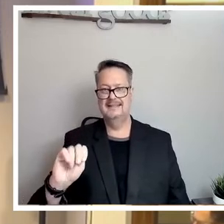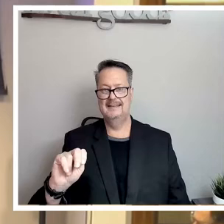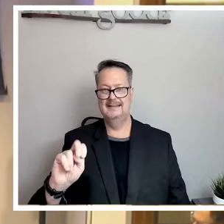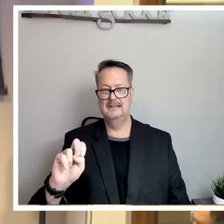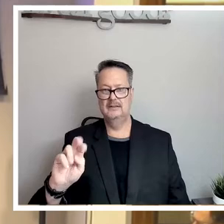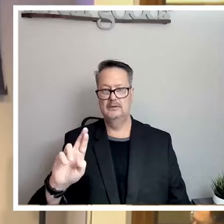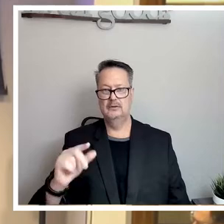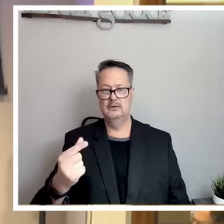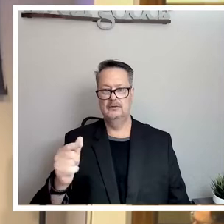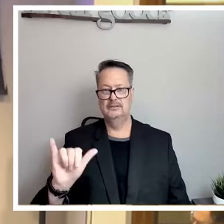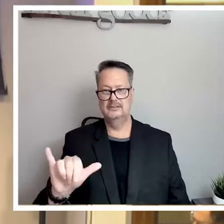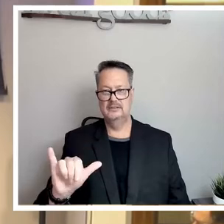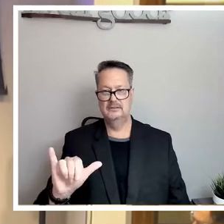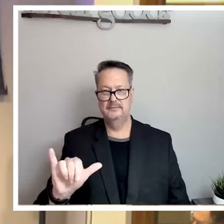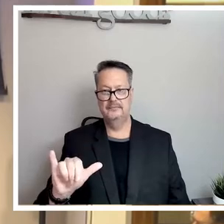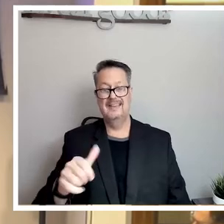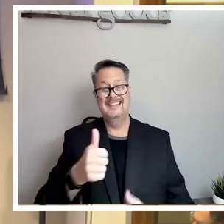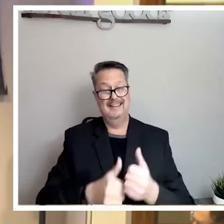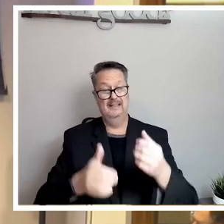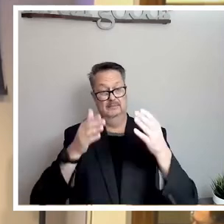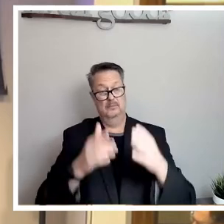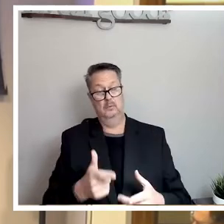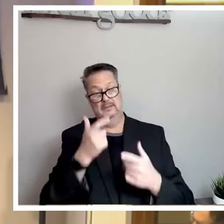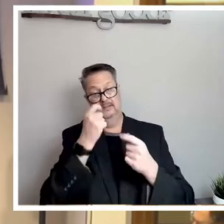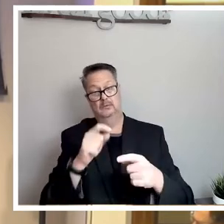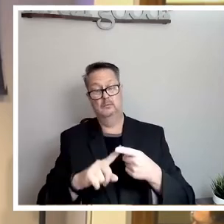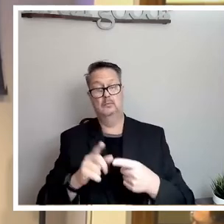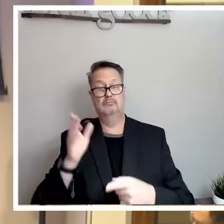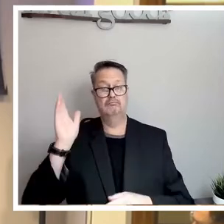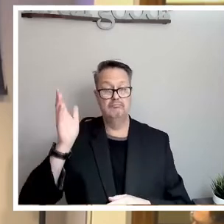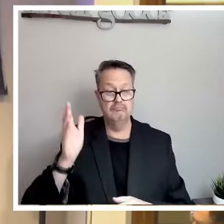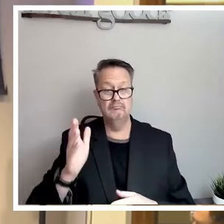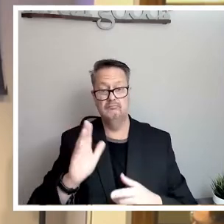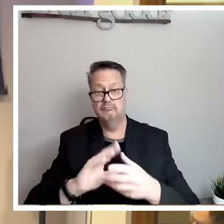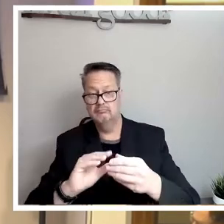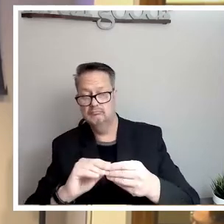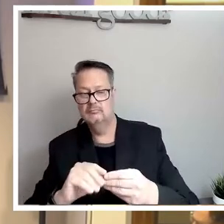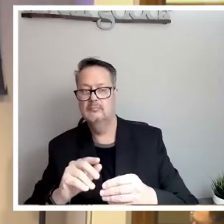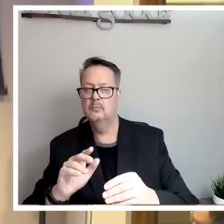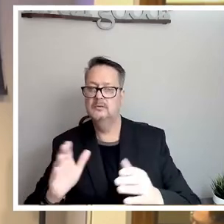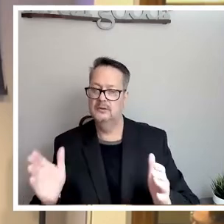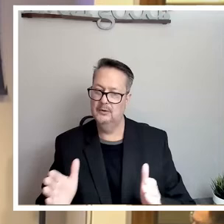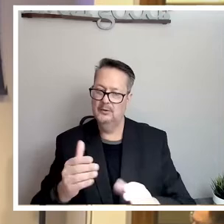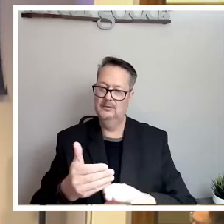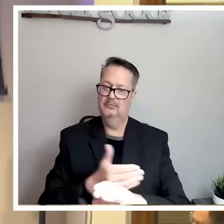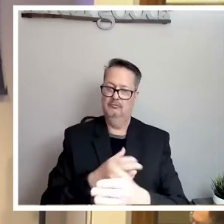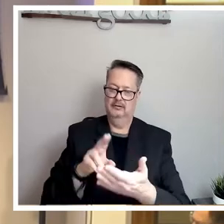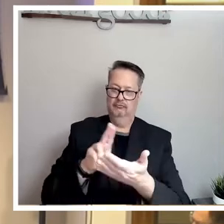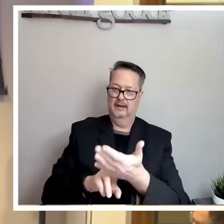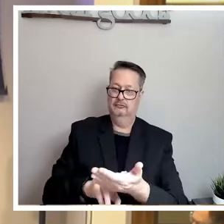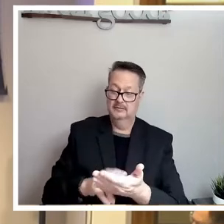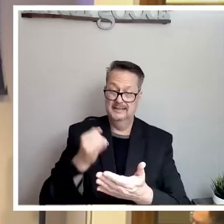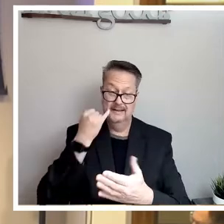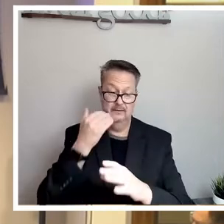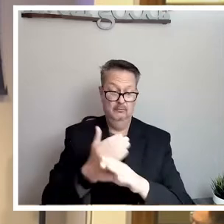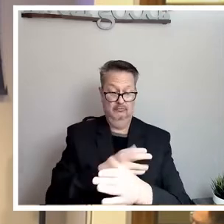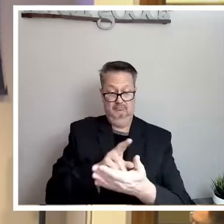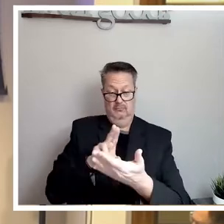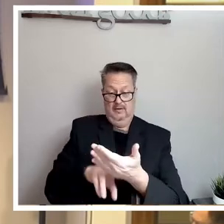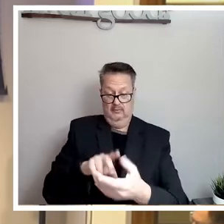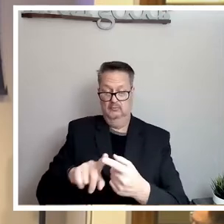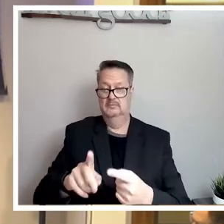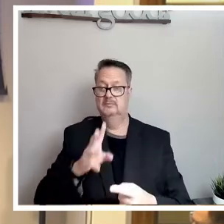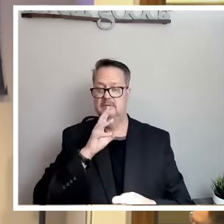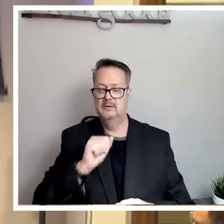Each person interested in speaking was encouraged to pre-register. If you pre-registered to speak, you may